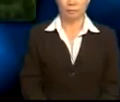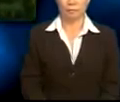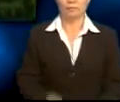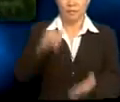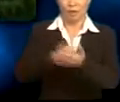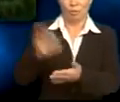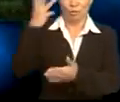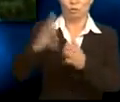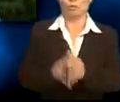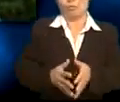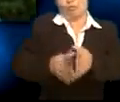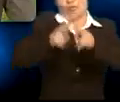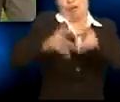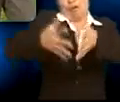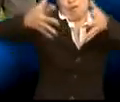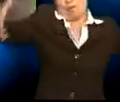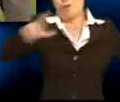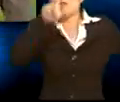That was a very big crow.